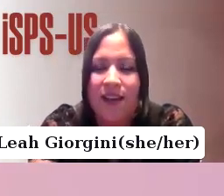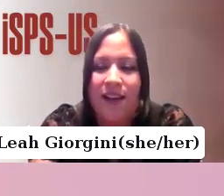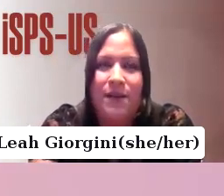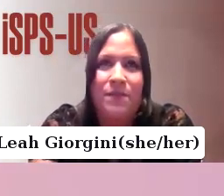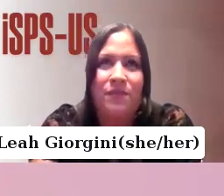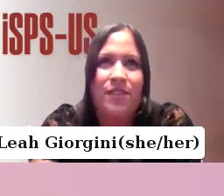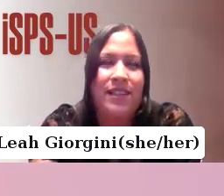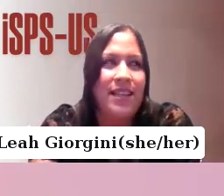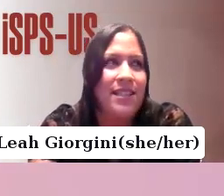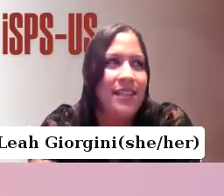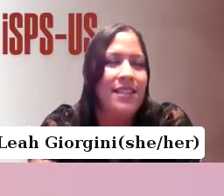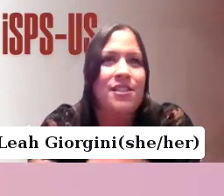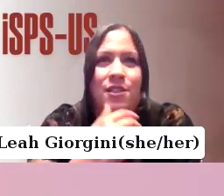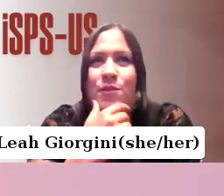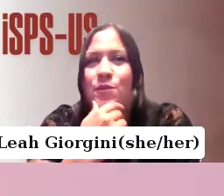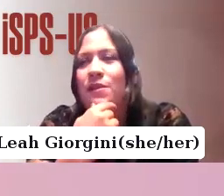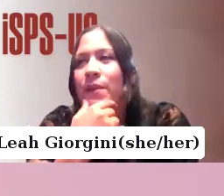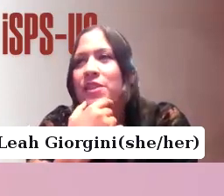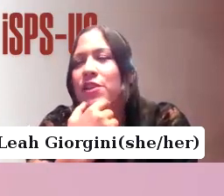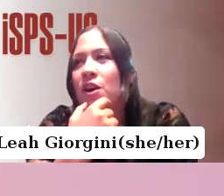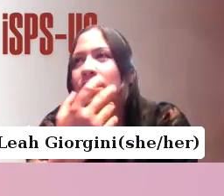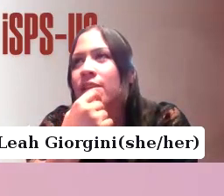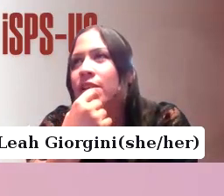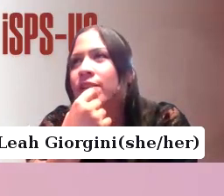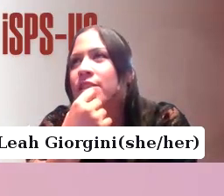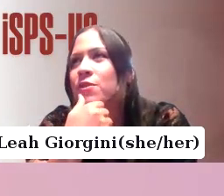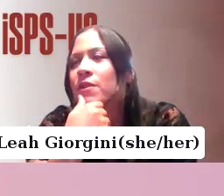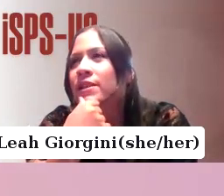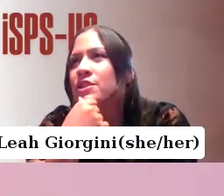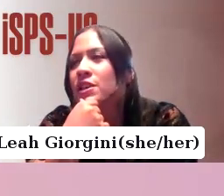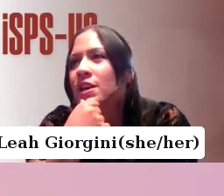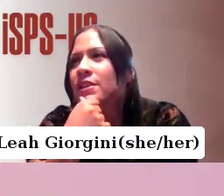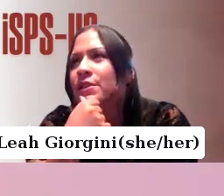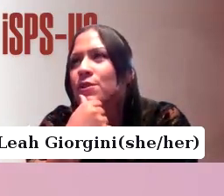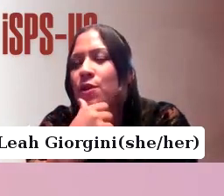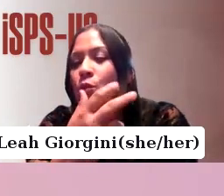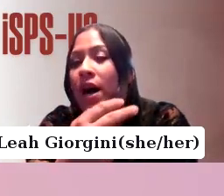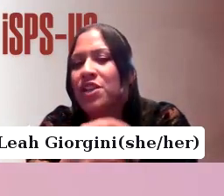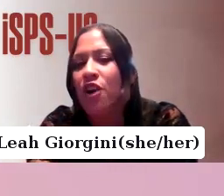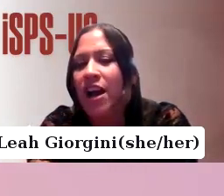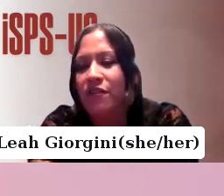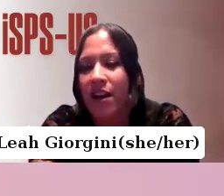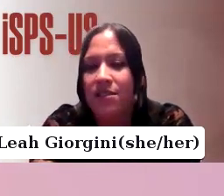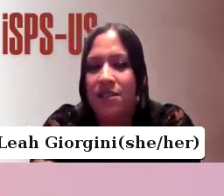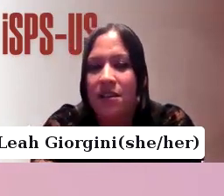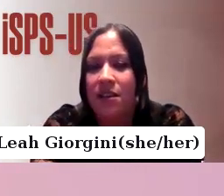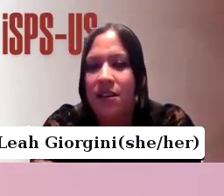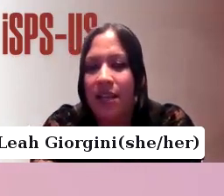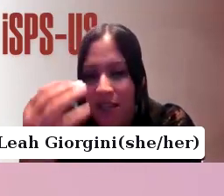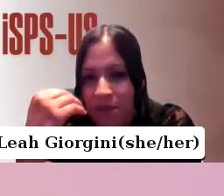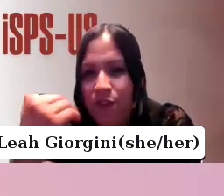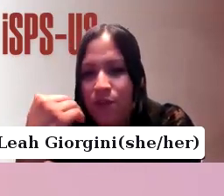um so it led it led to what Patrick Corrigan at research in Chicago calls the why try effect